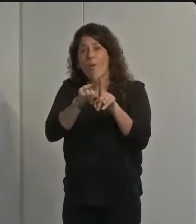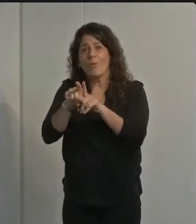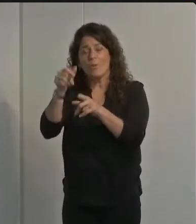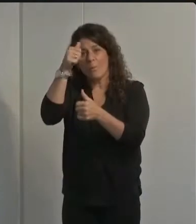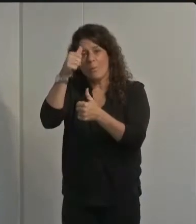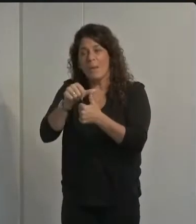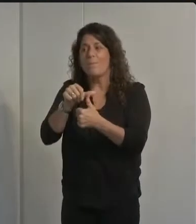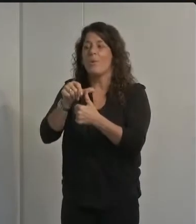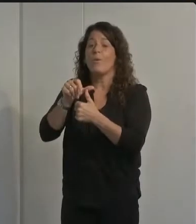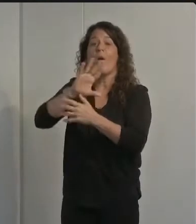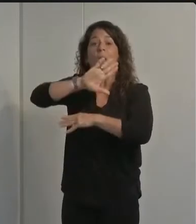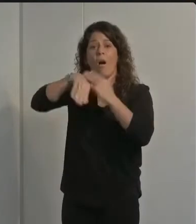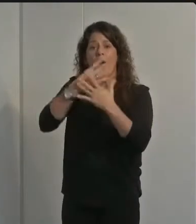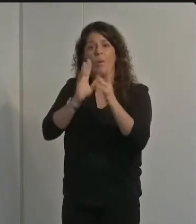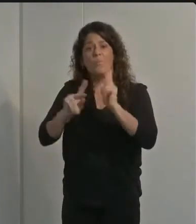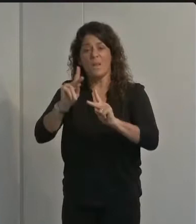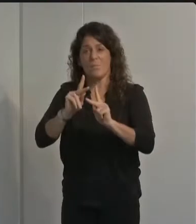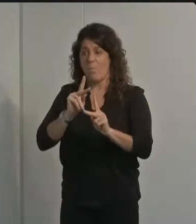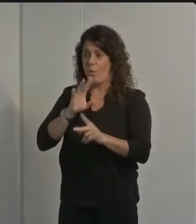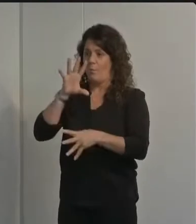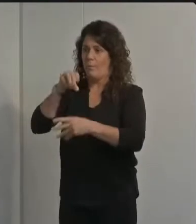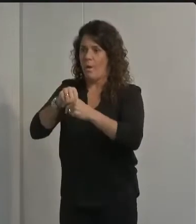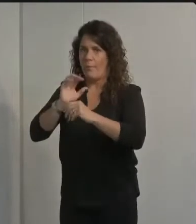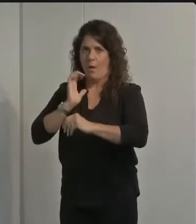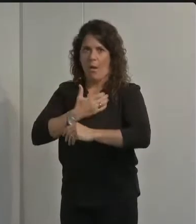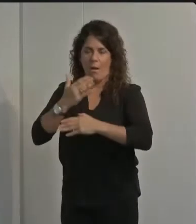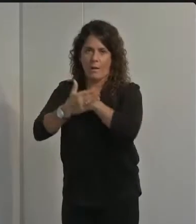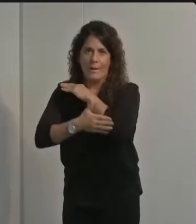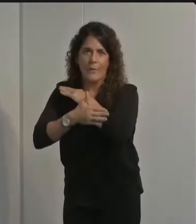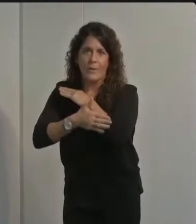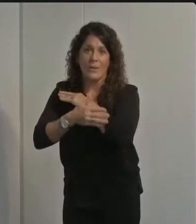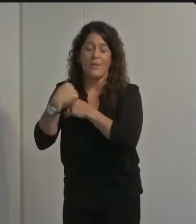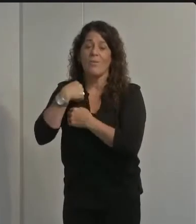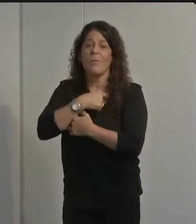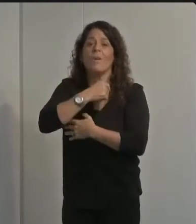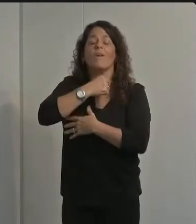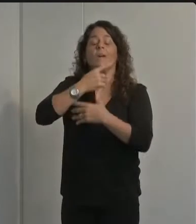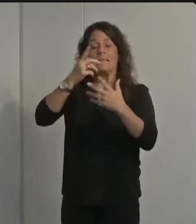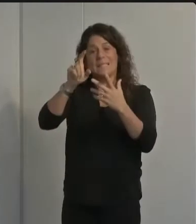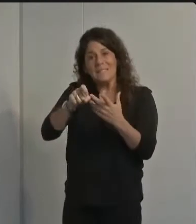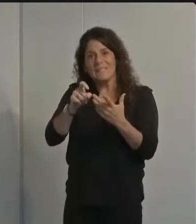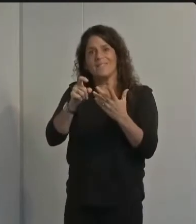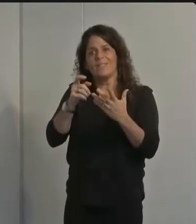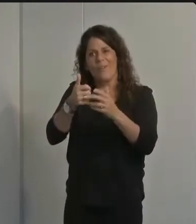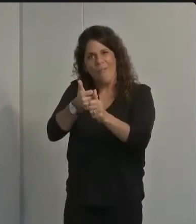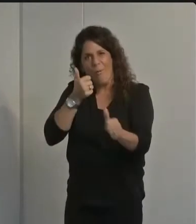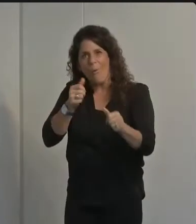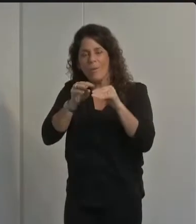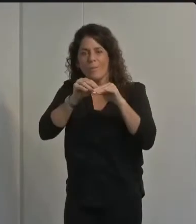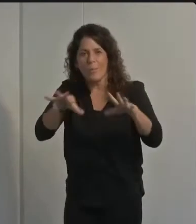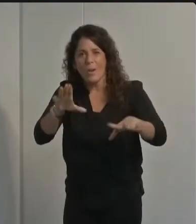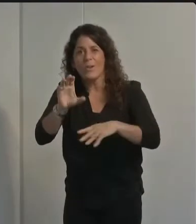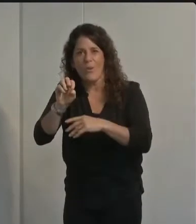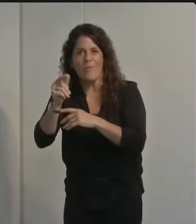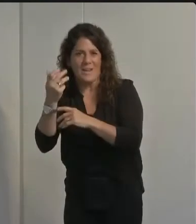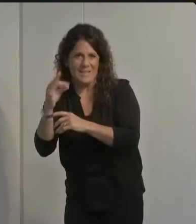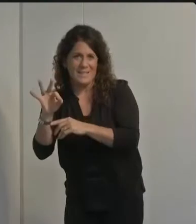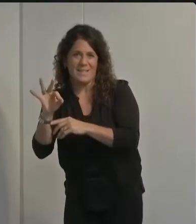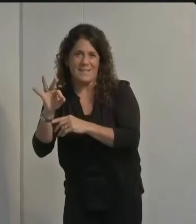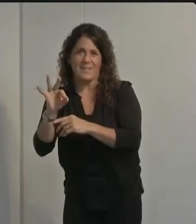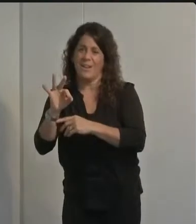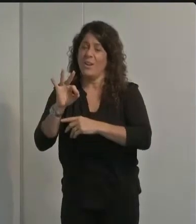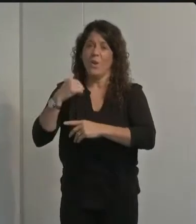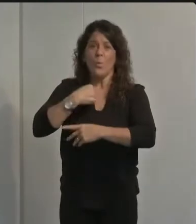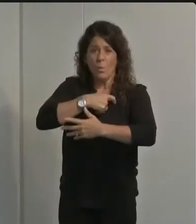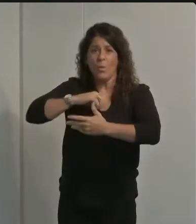part of our county and we will only succeed in our efforts to curb the spread of covet 19 as a whole community we must continue to step back and gain